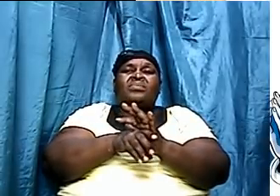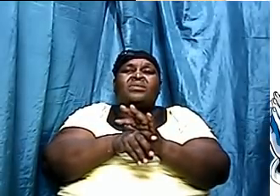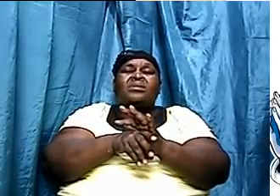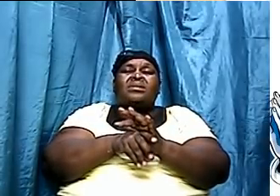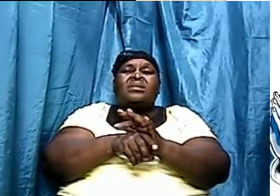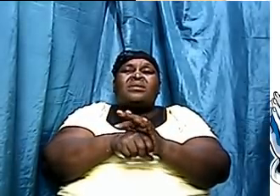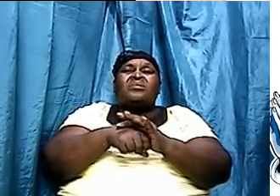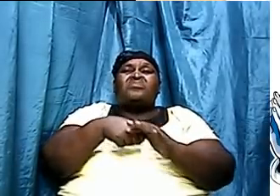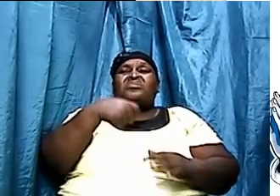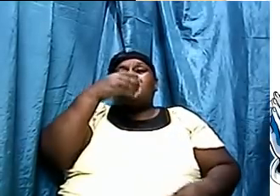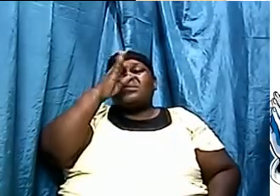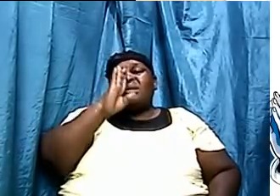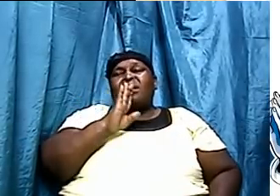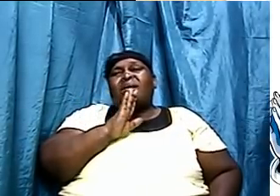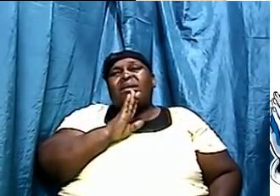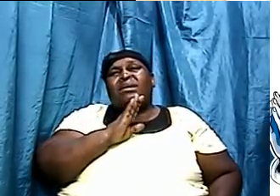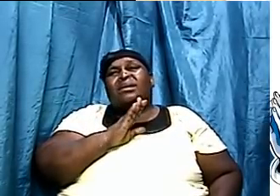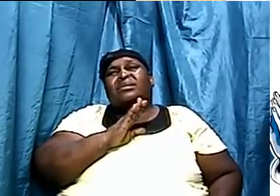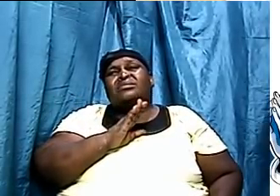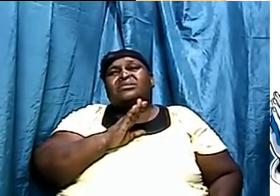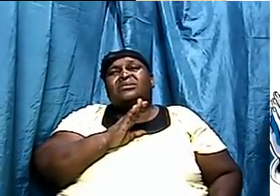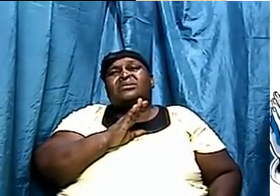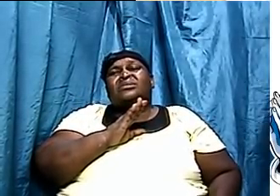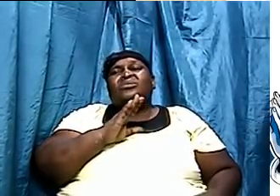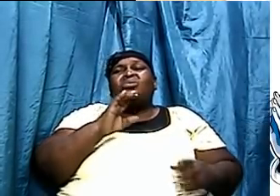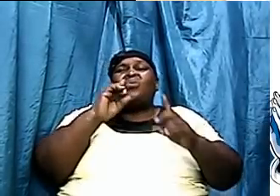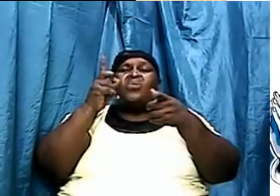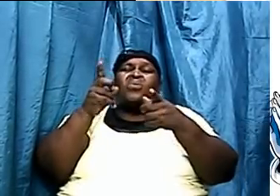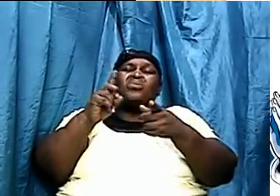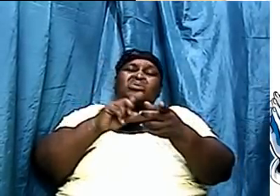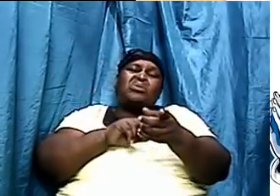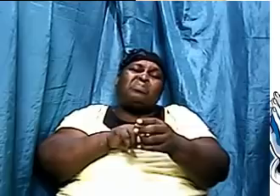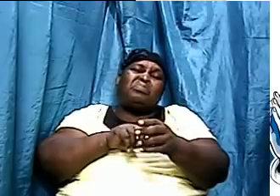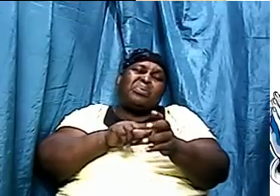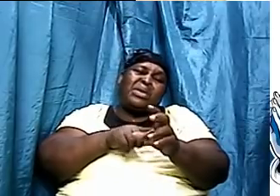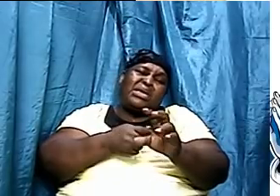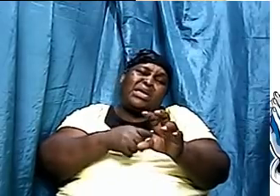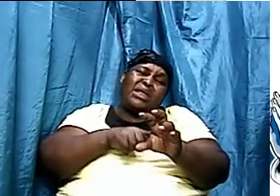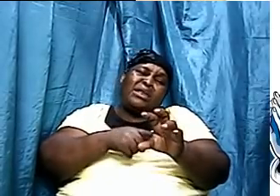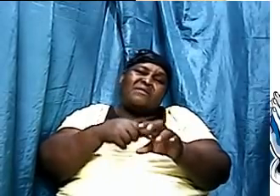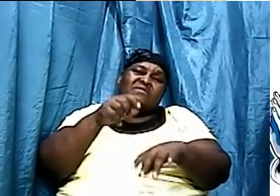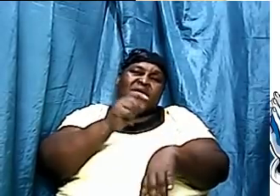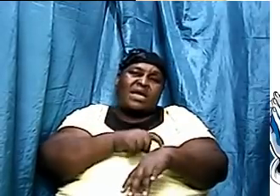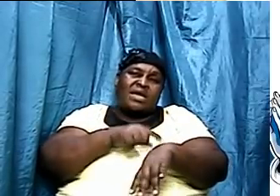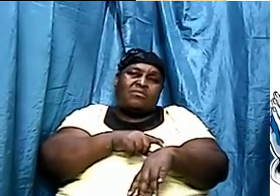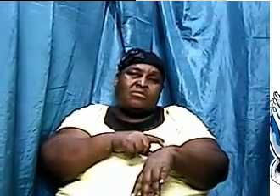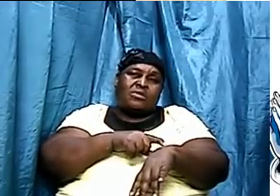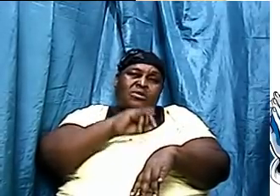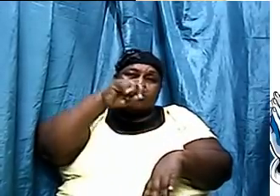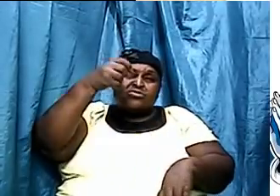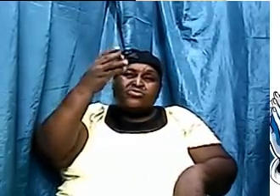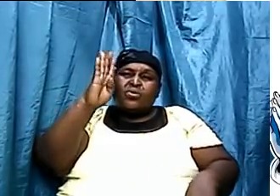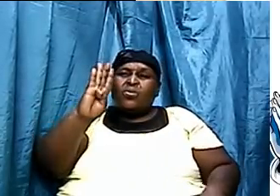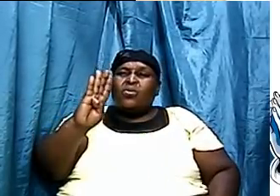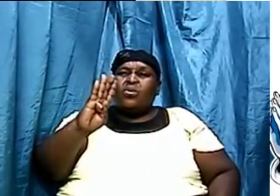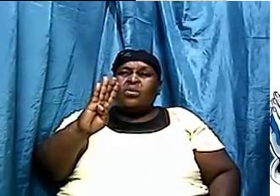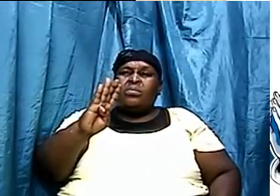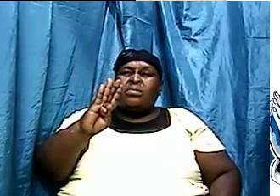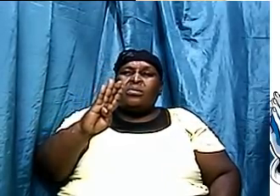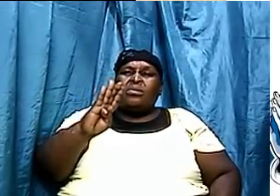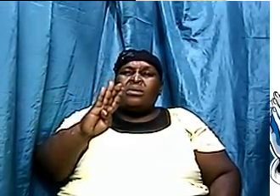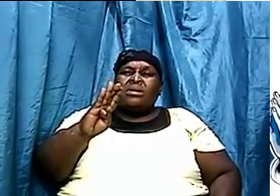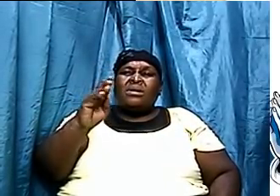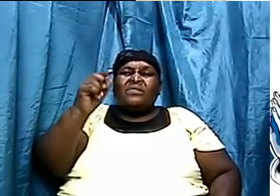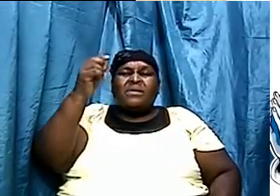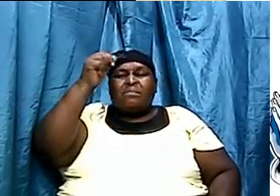man went way to the beginning of time Job when man had no idea of science per